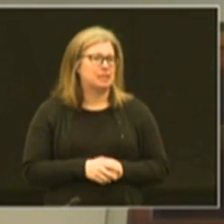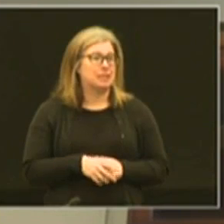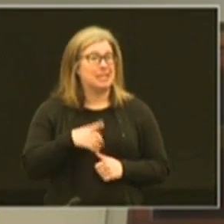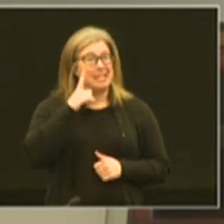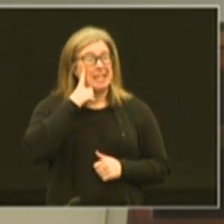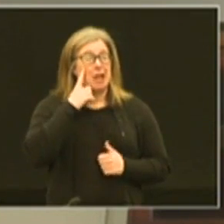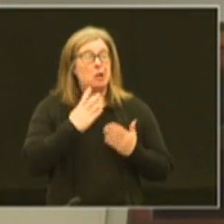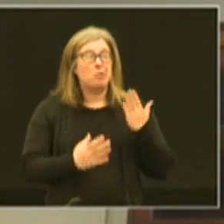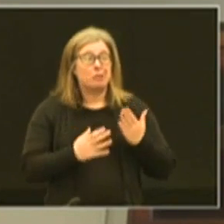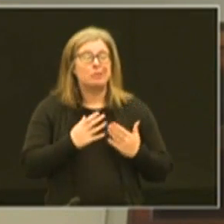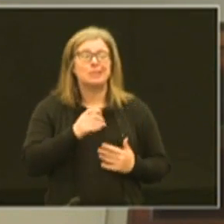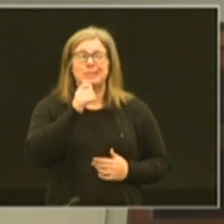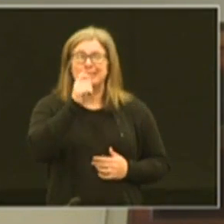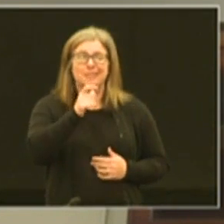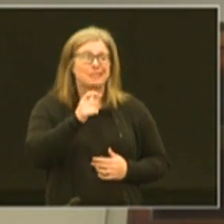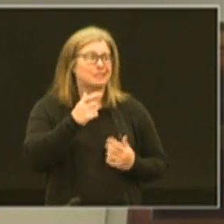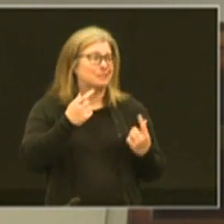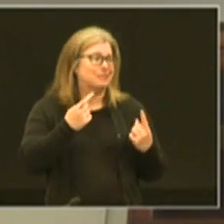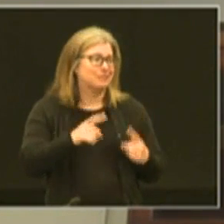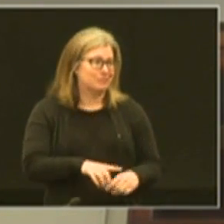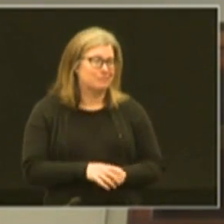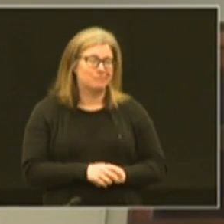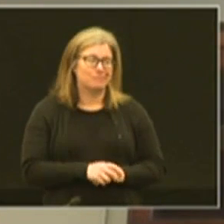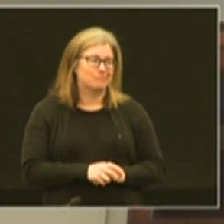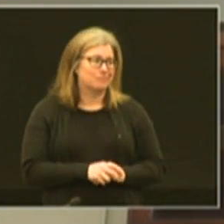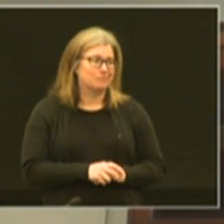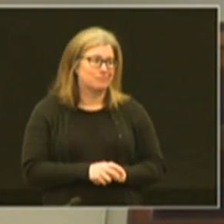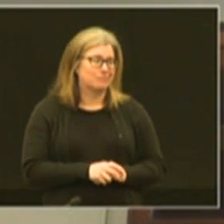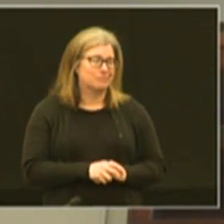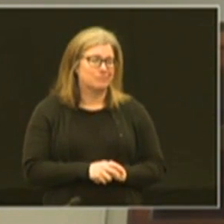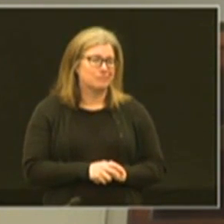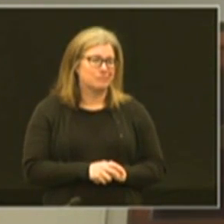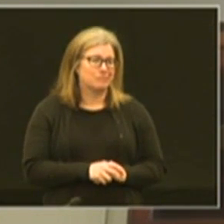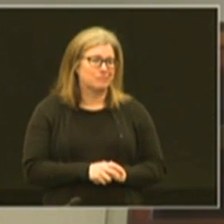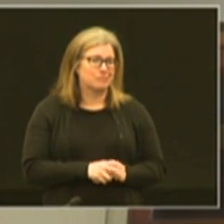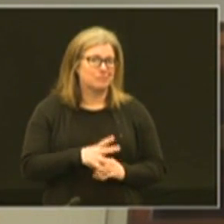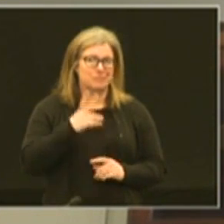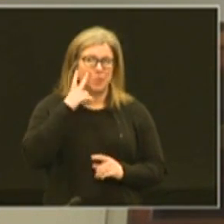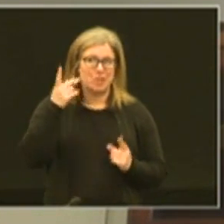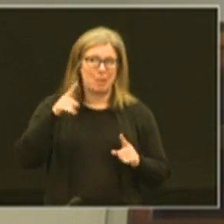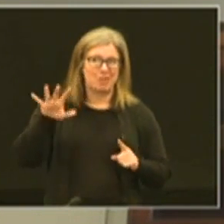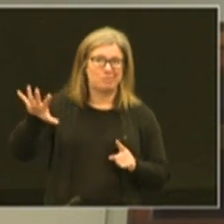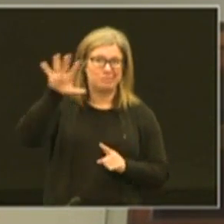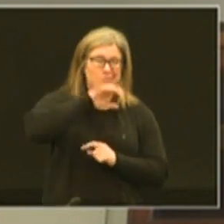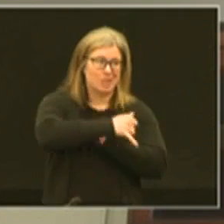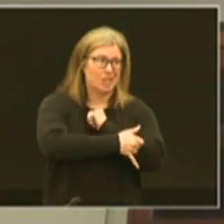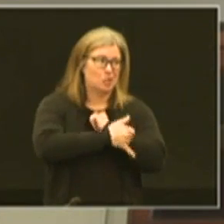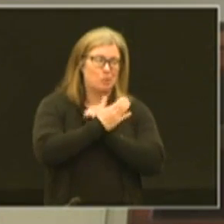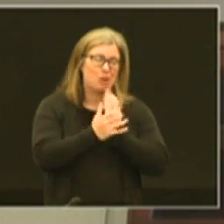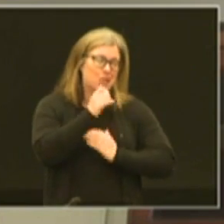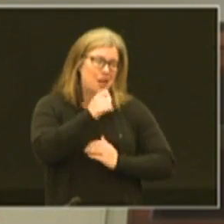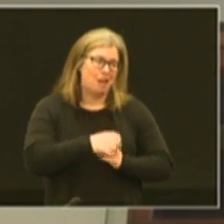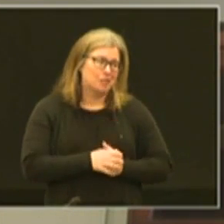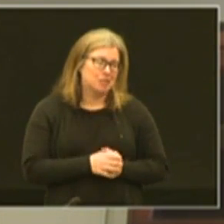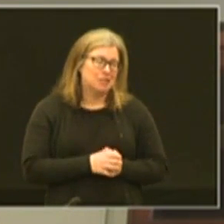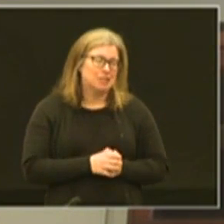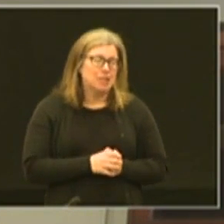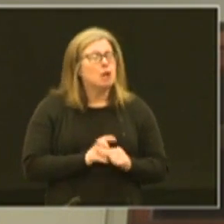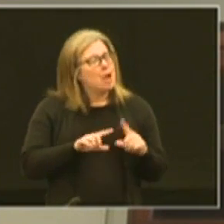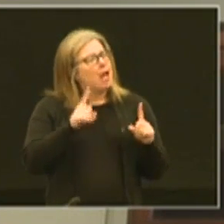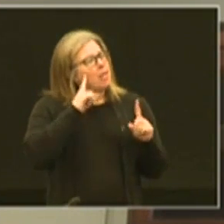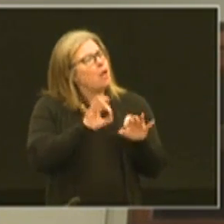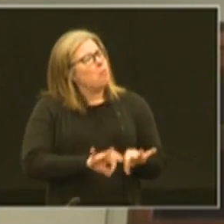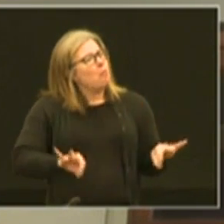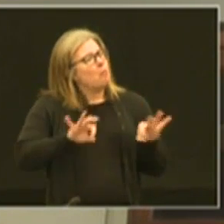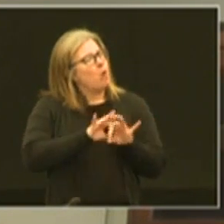think it's probably unlikely at this point that that will happen see what's happening across the country but i think